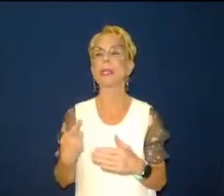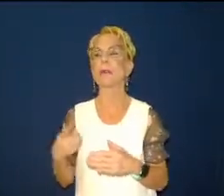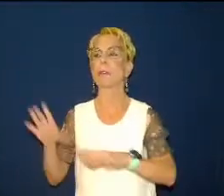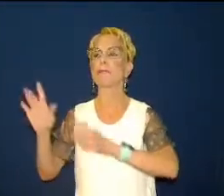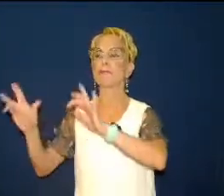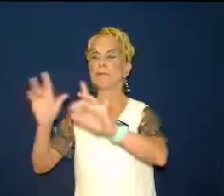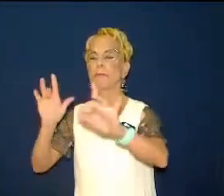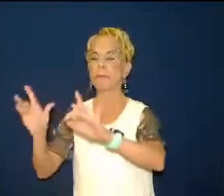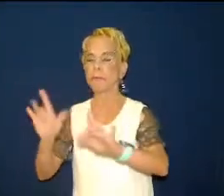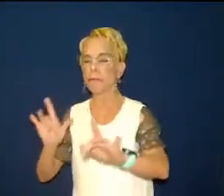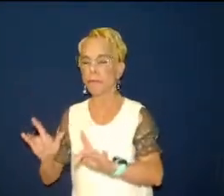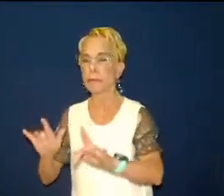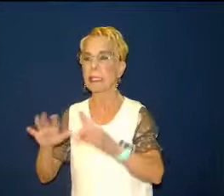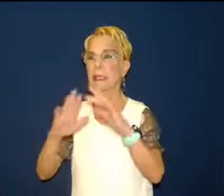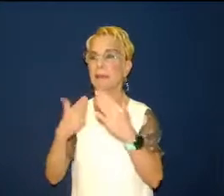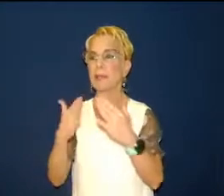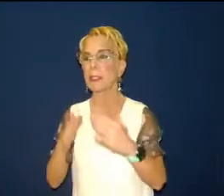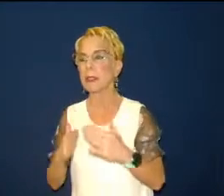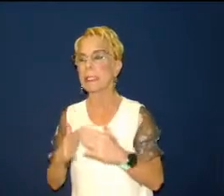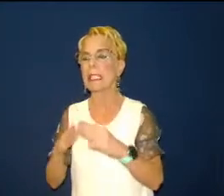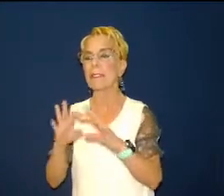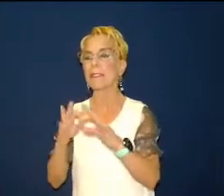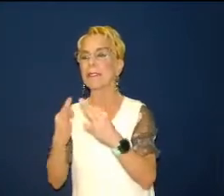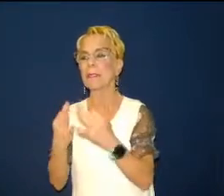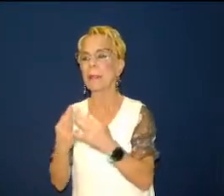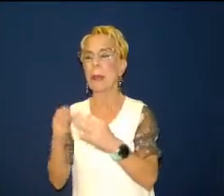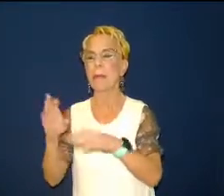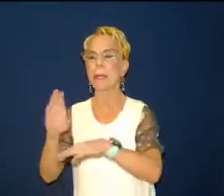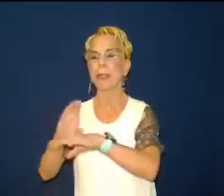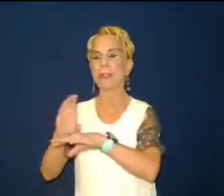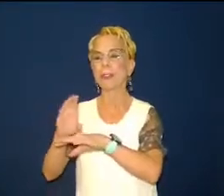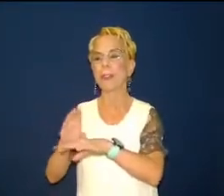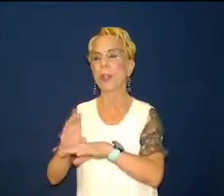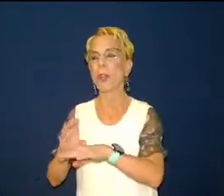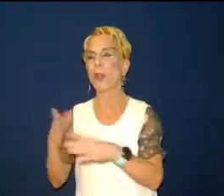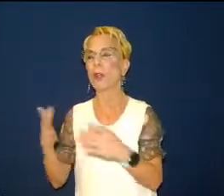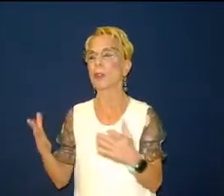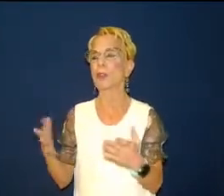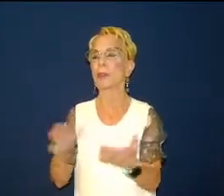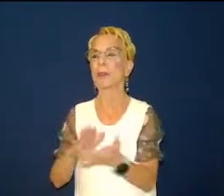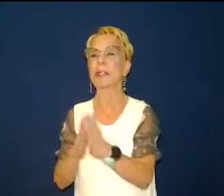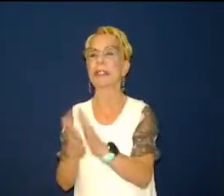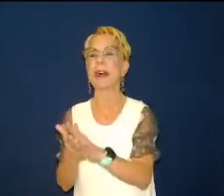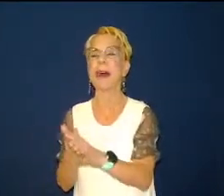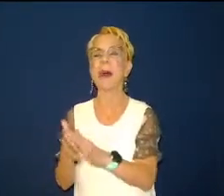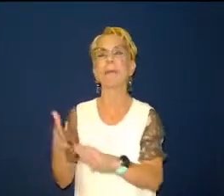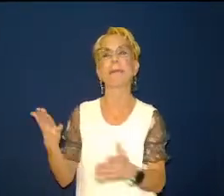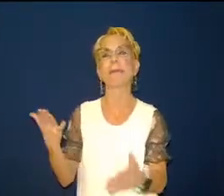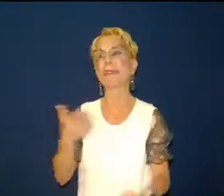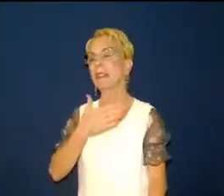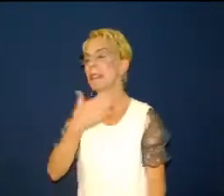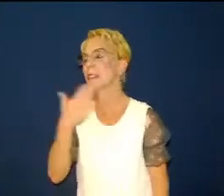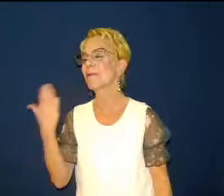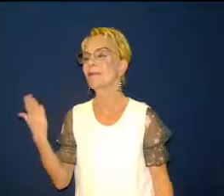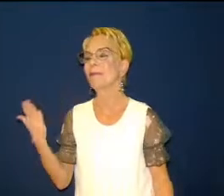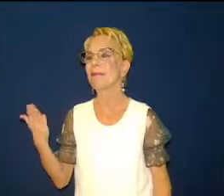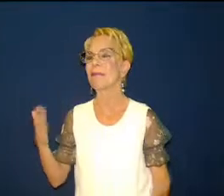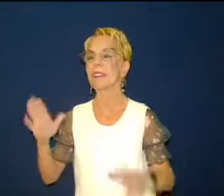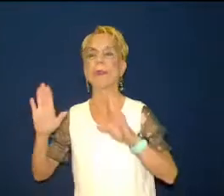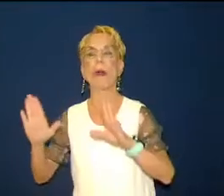the greatest let it be the greatest generation because of our faithfulness to you